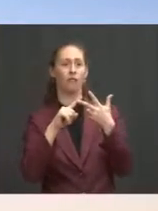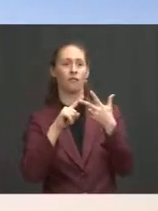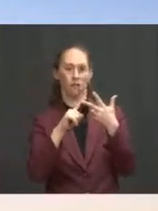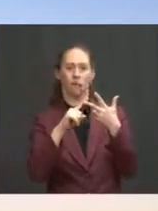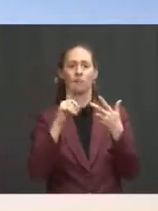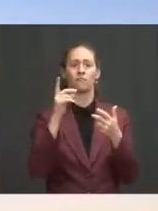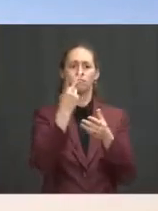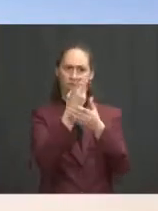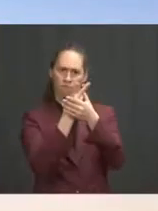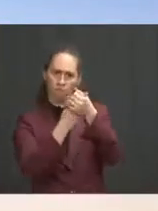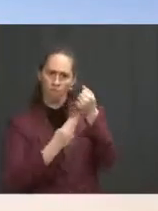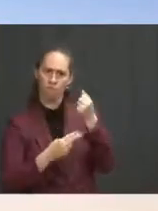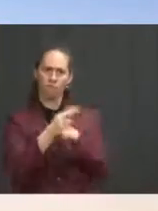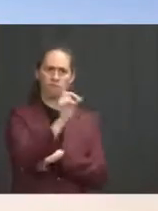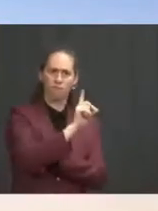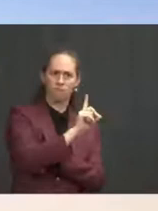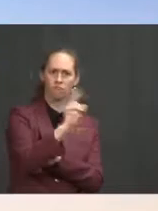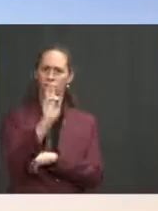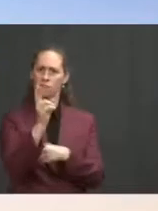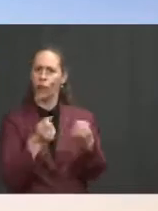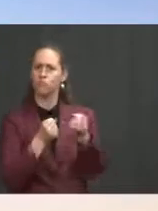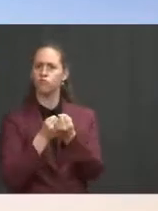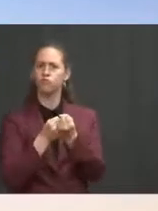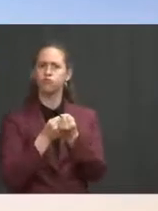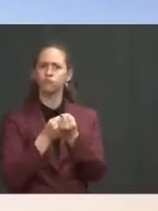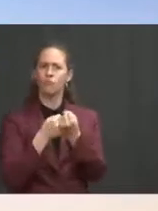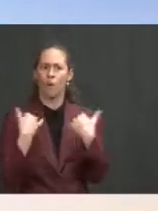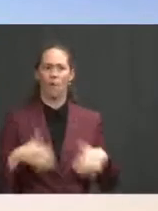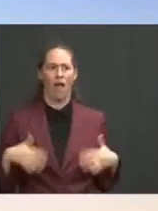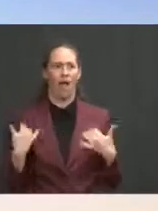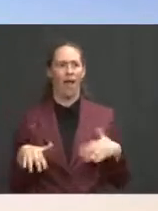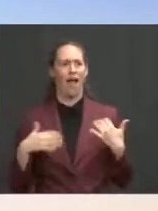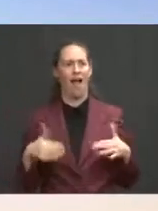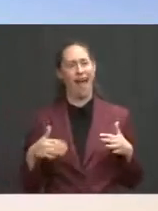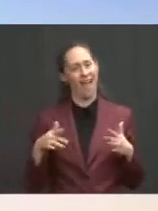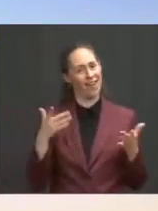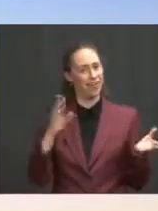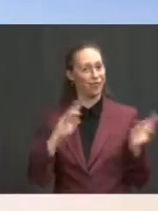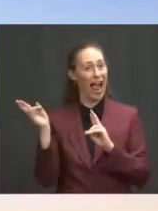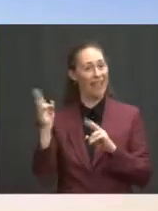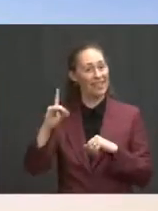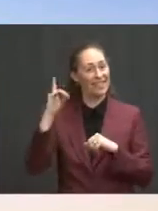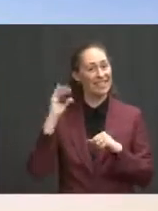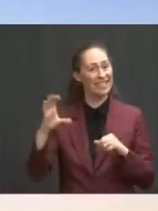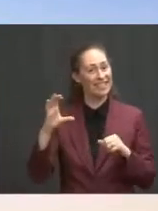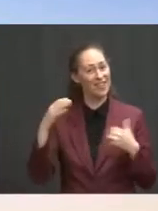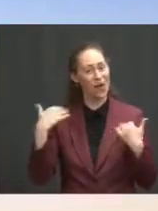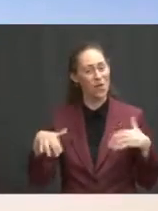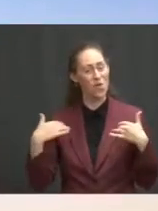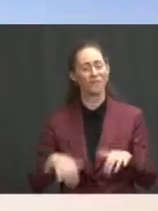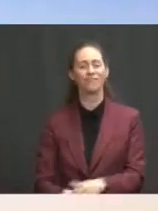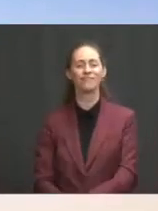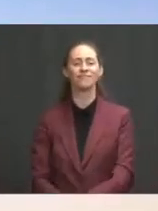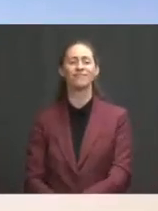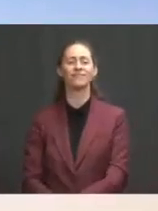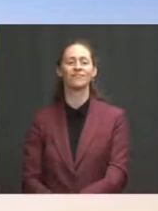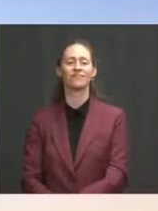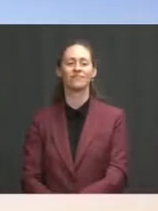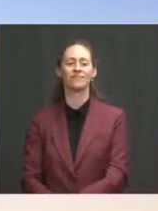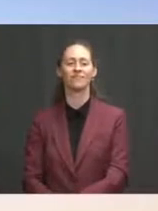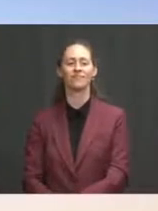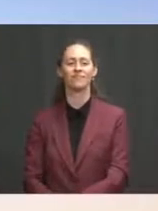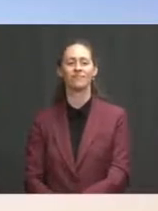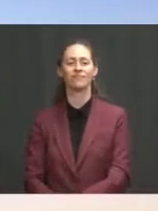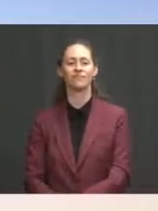Washington, watch out. Also today, the White House will host a virtual eviction prevention summit to